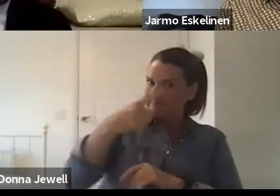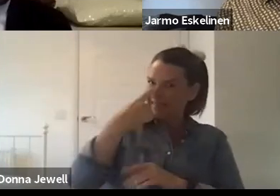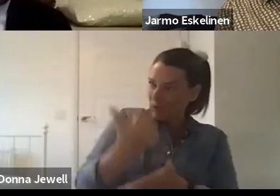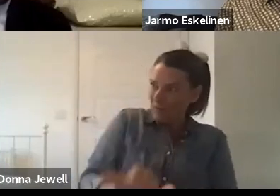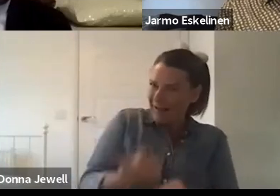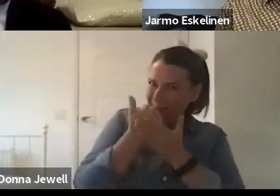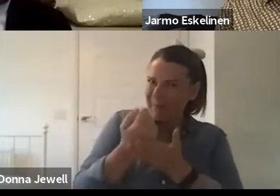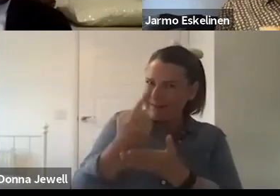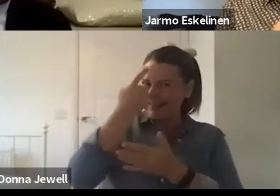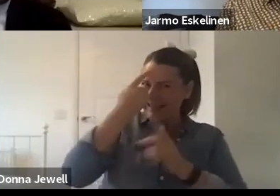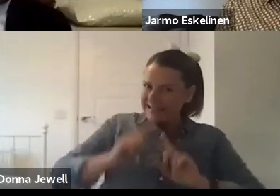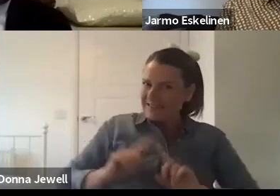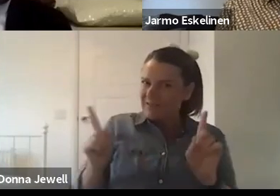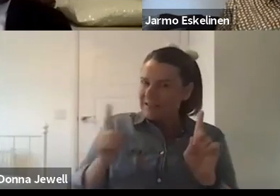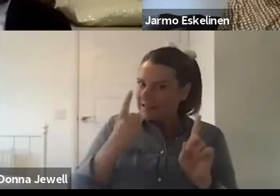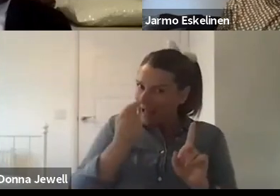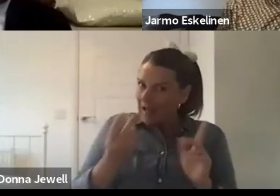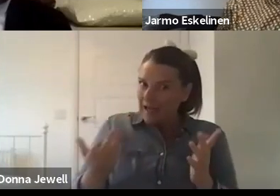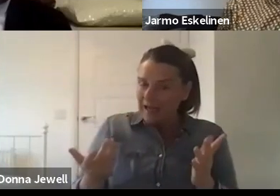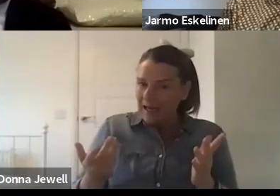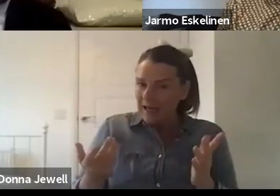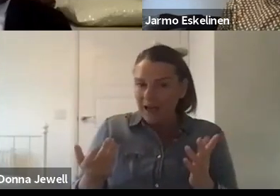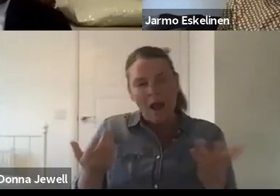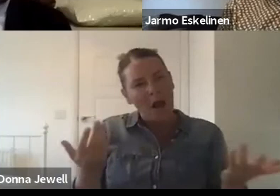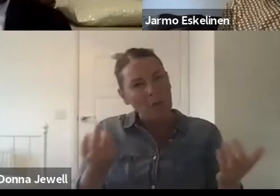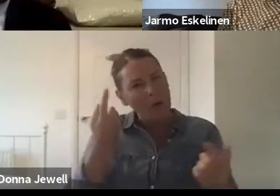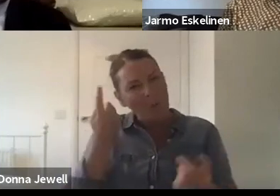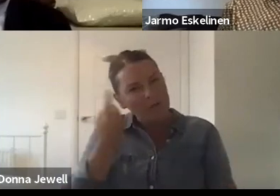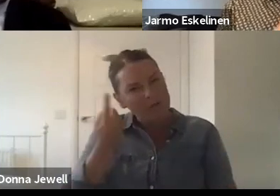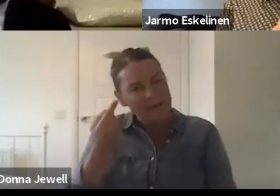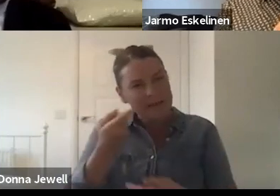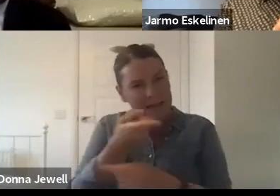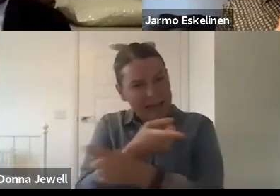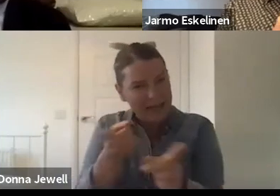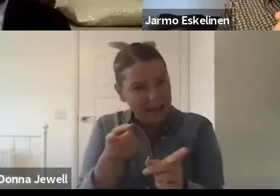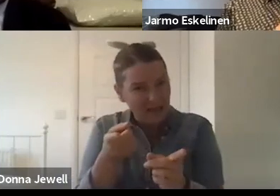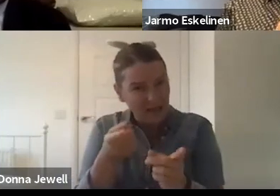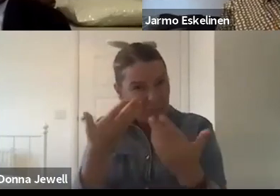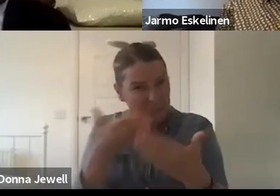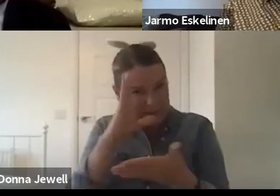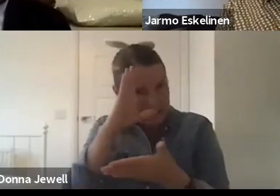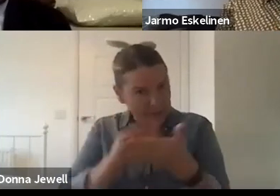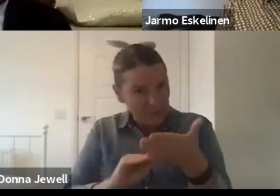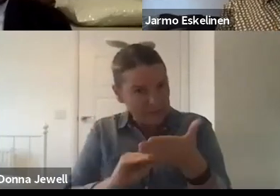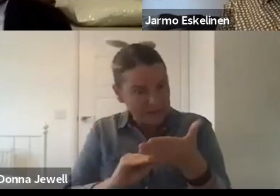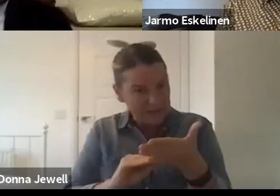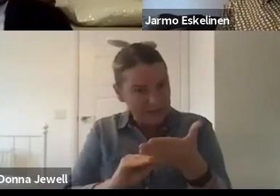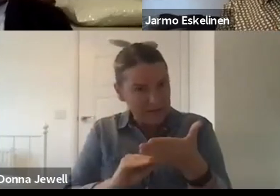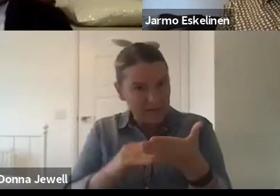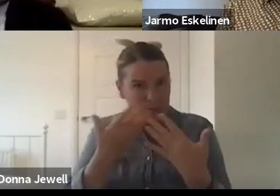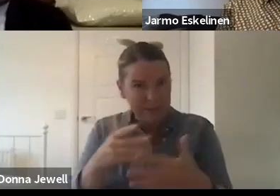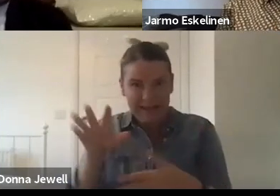box. Is that something that any of our panel have direct experience of, of inviting artists to be